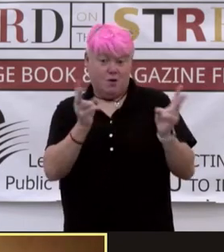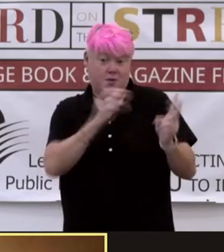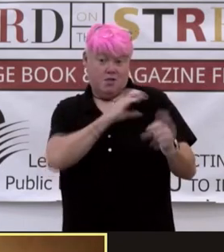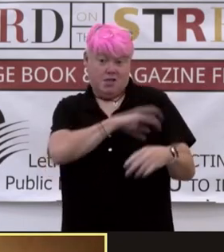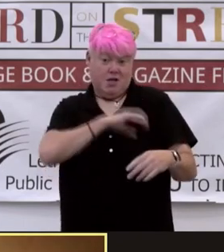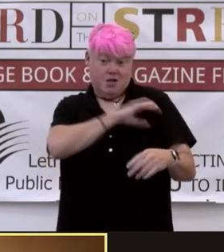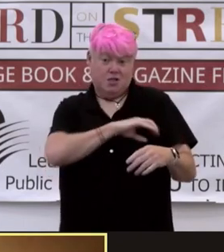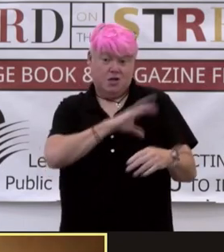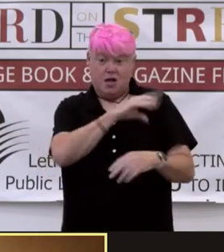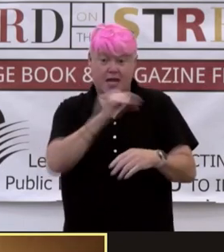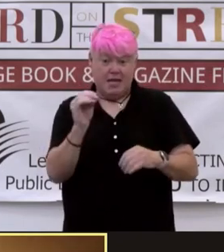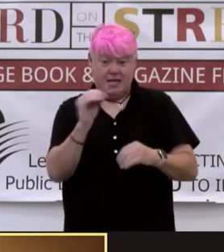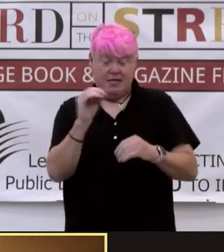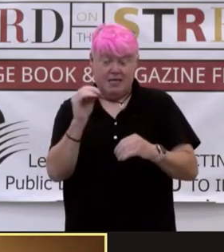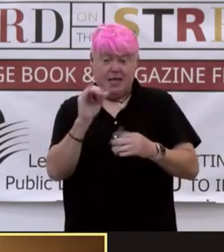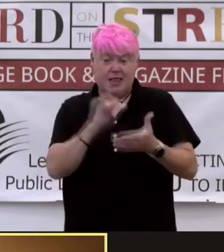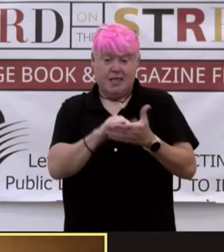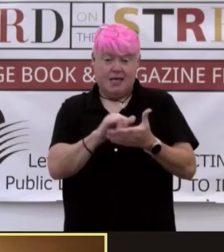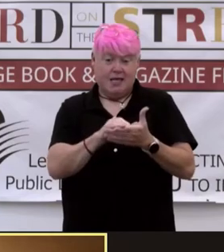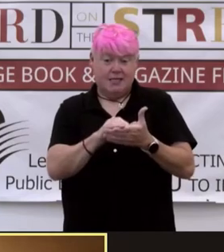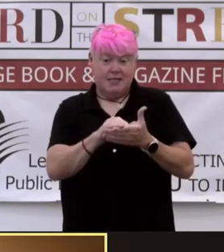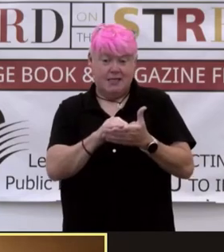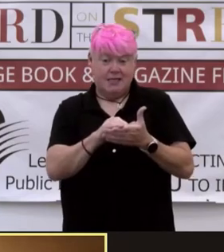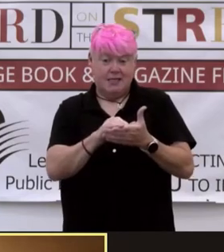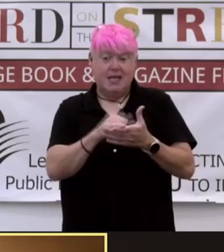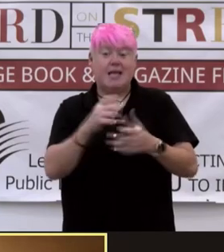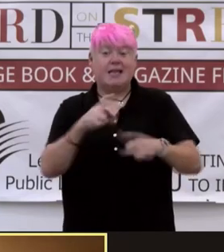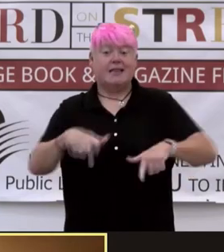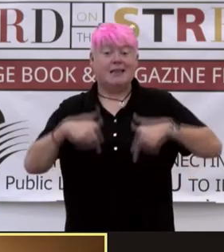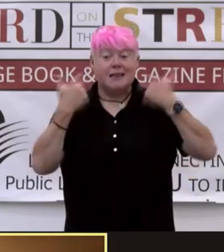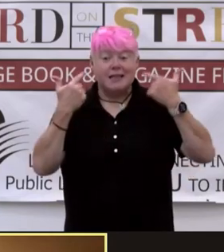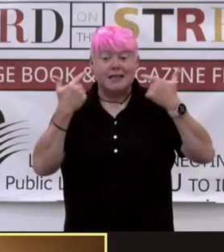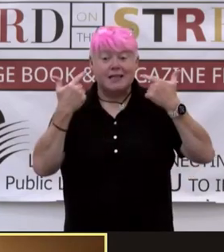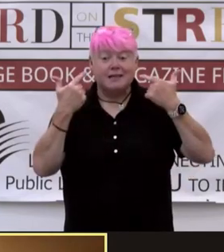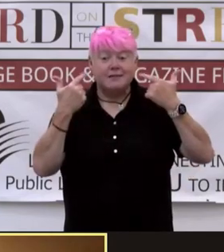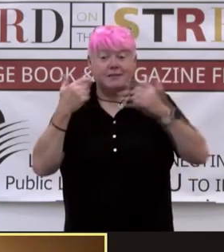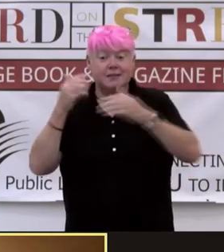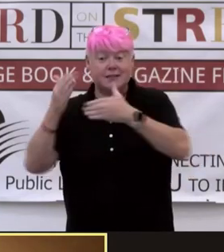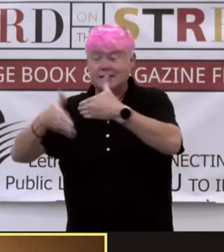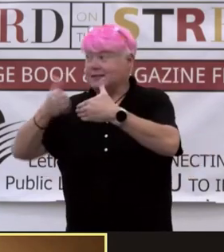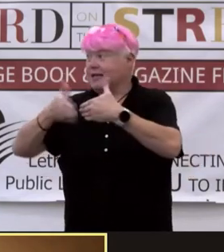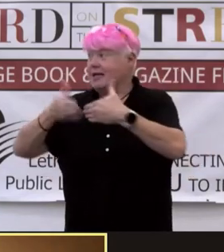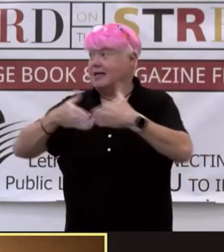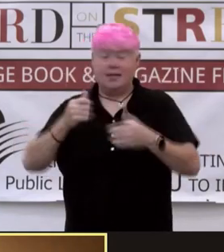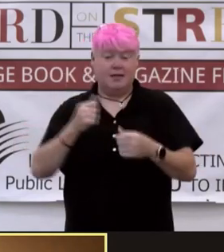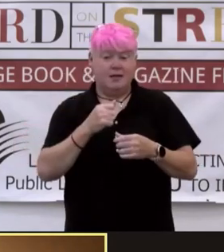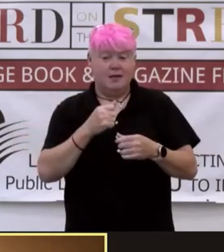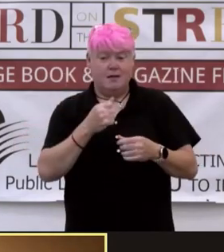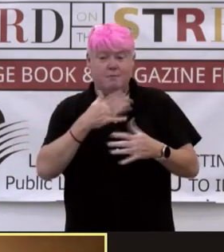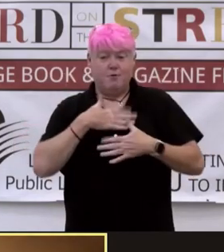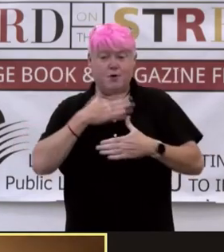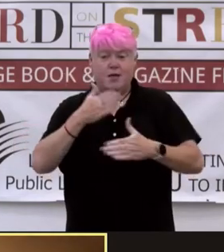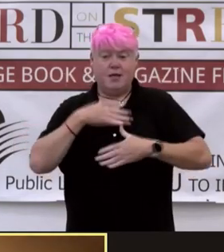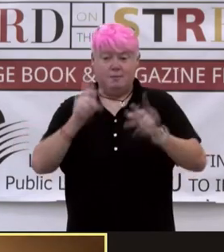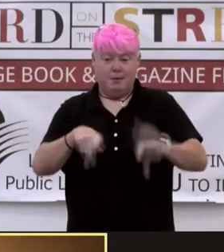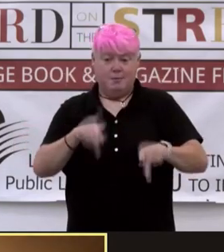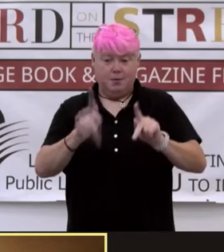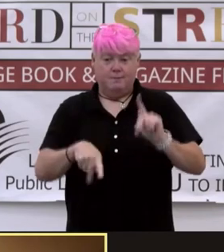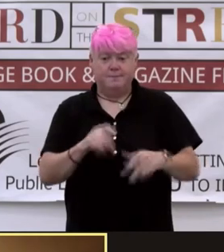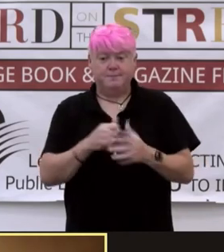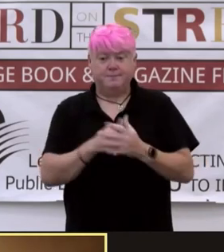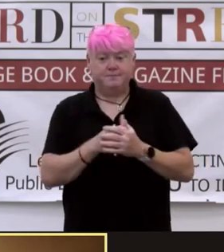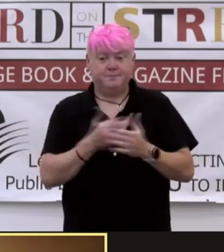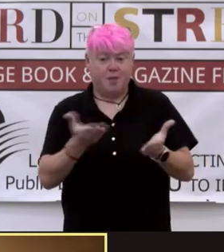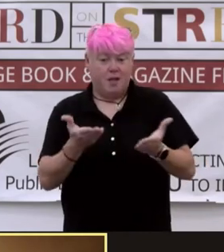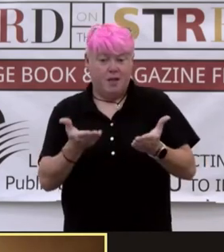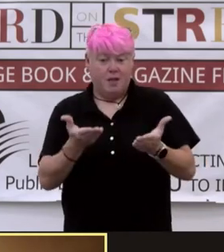that it breathes and lives alongside actual breathing and, you know, living people. So, here's